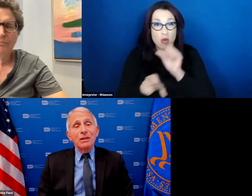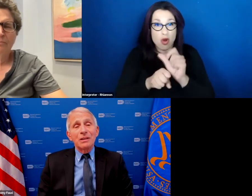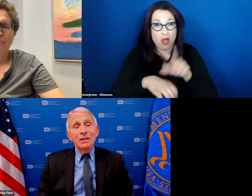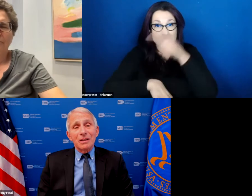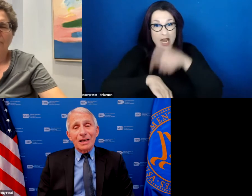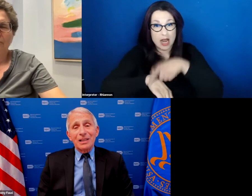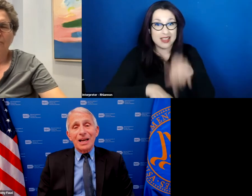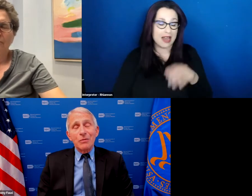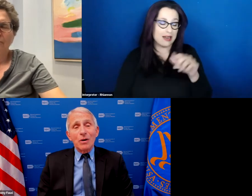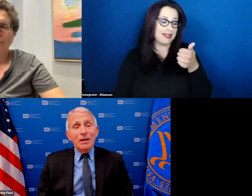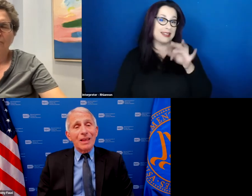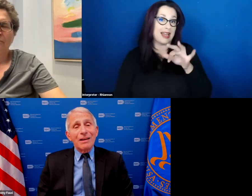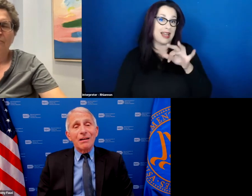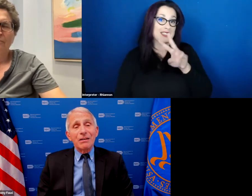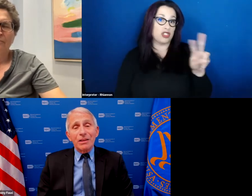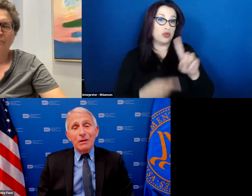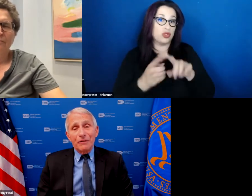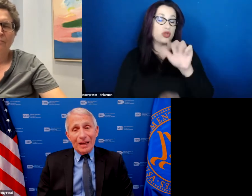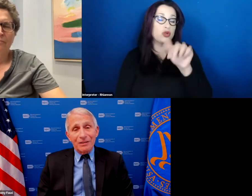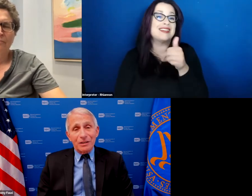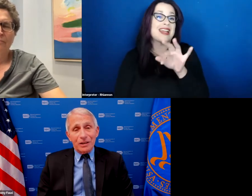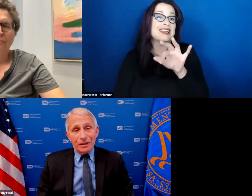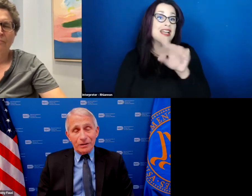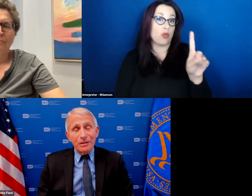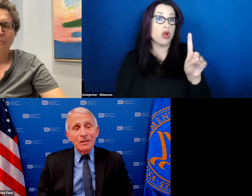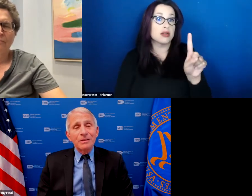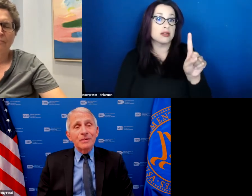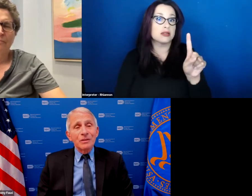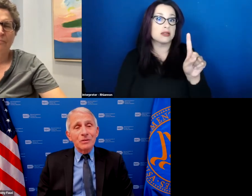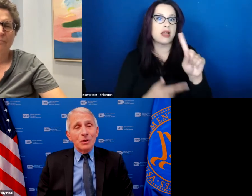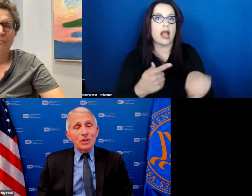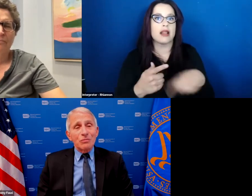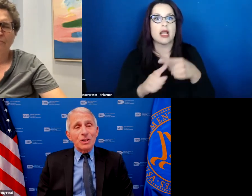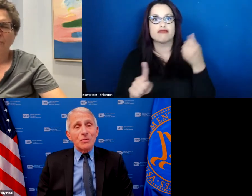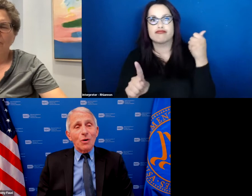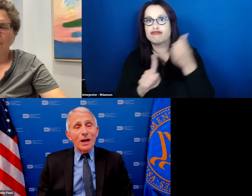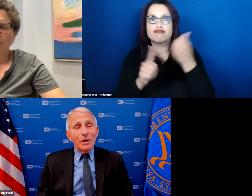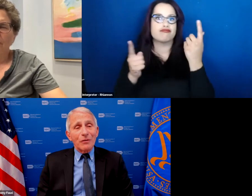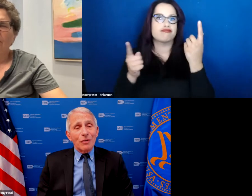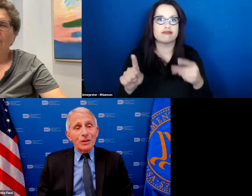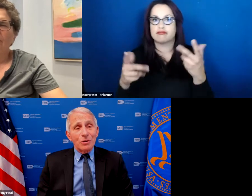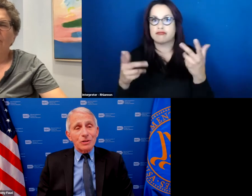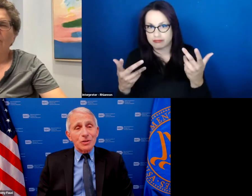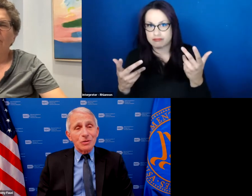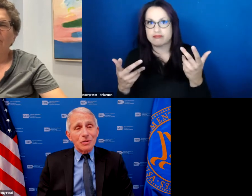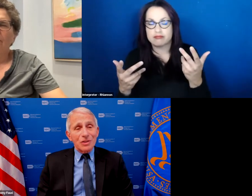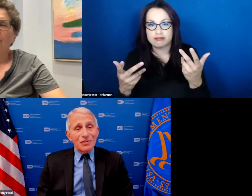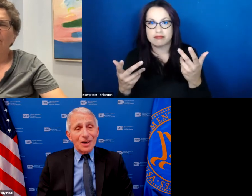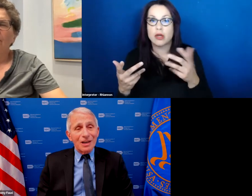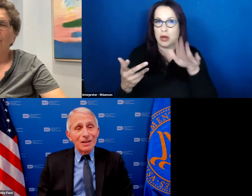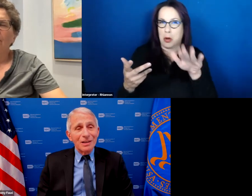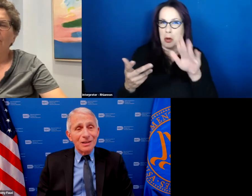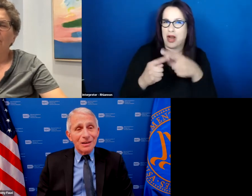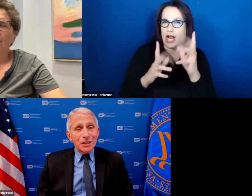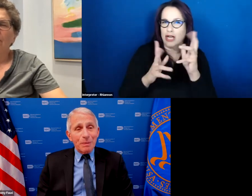to 1981 and then another event occurred which is the reason why whenever i talk to students i